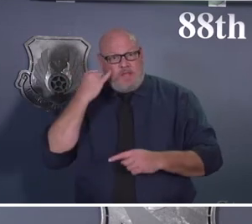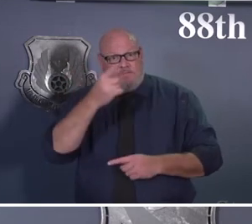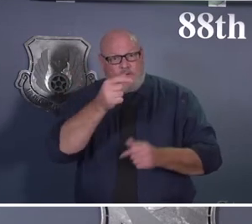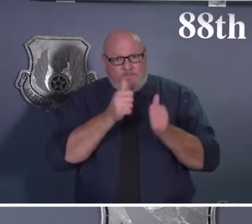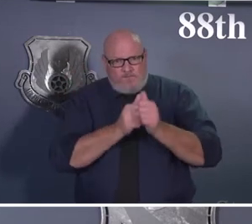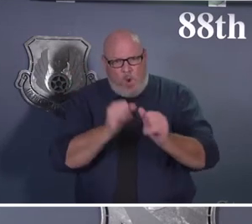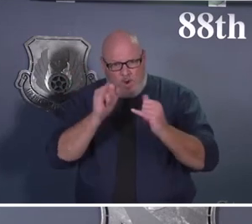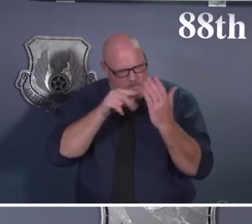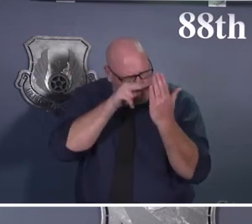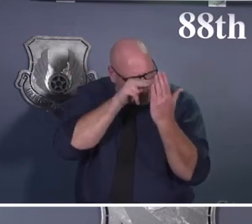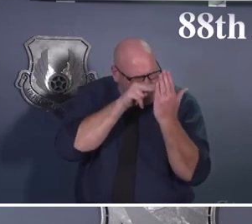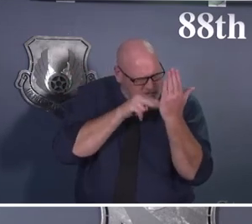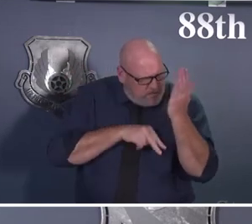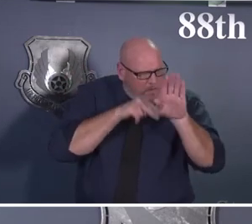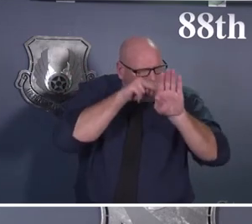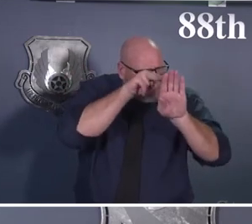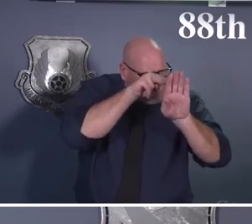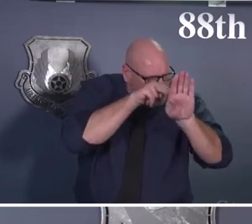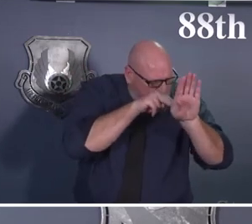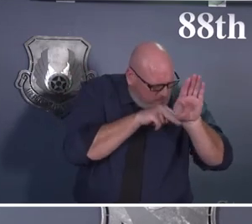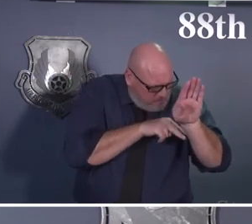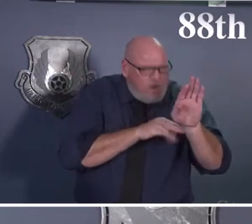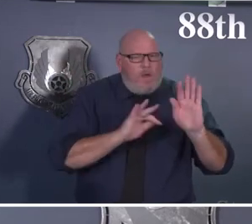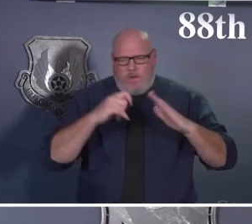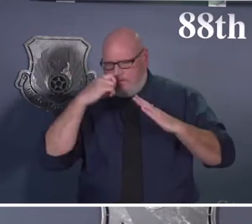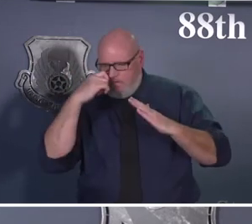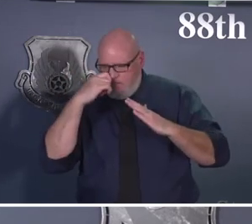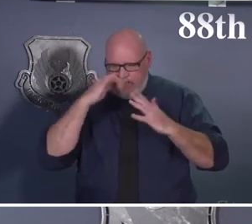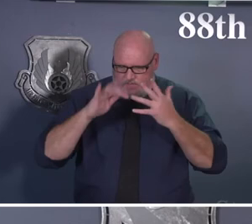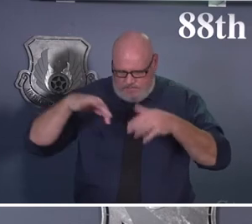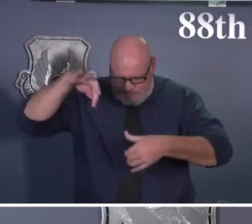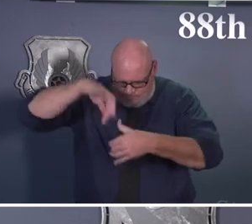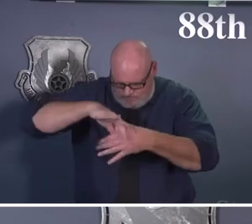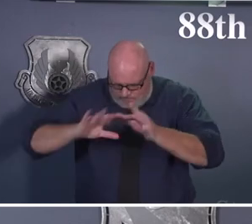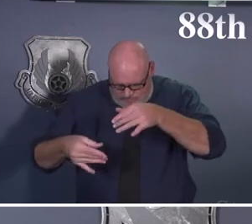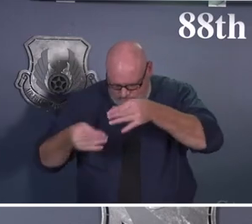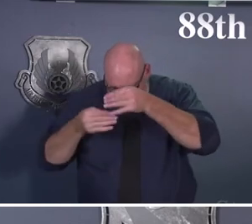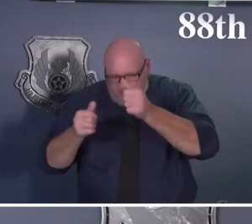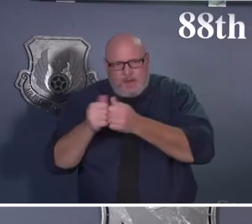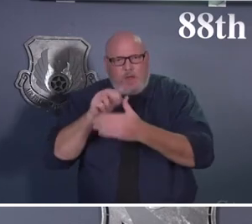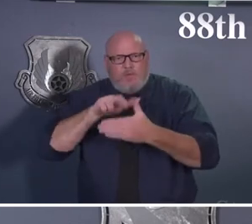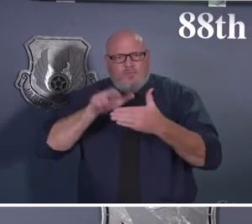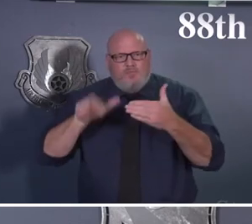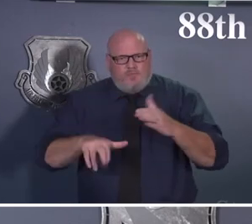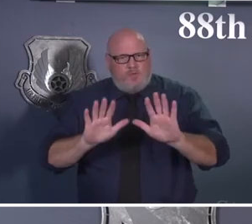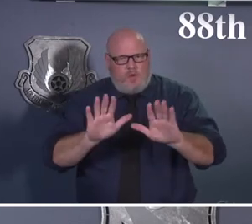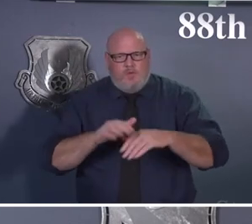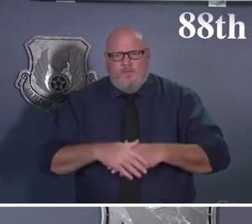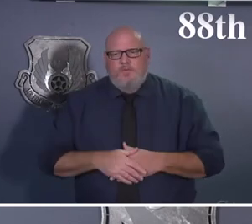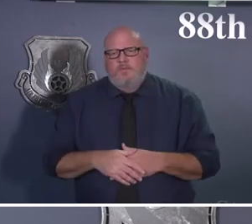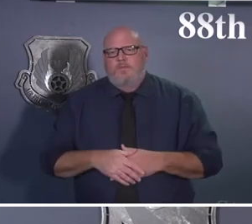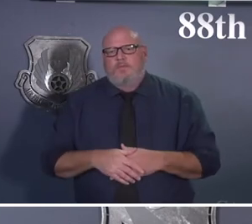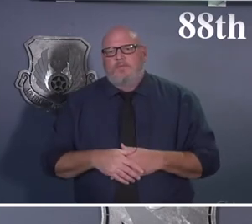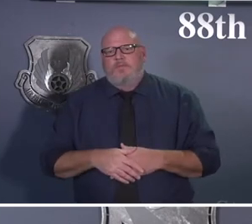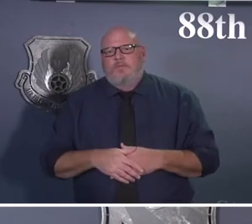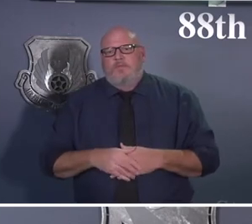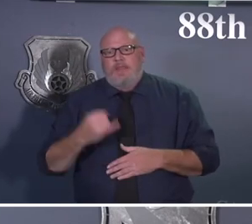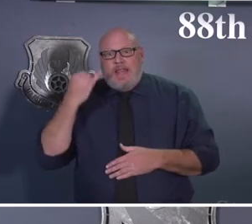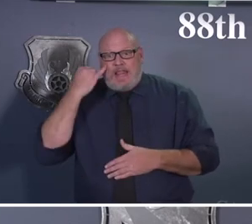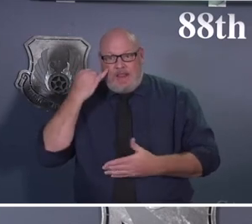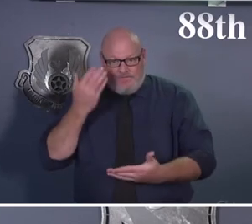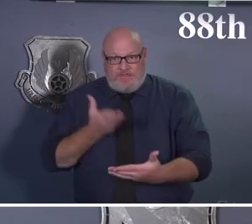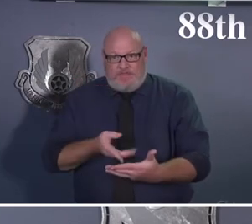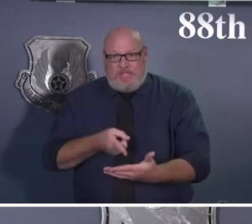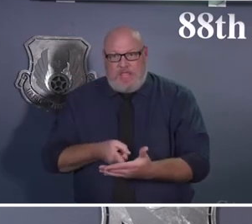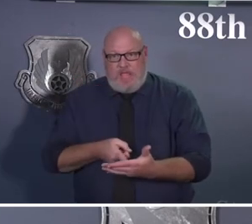we have high sensitivity and specificity of identifying COVID illness if it's present. So